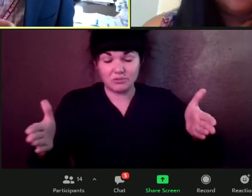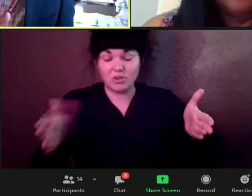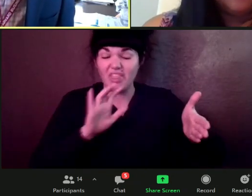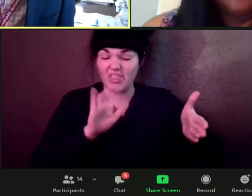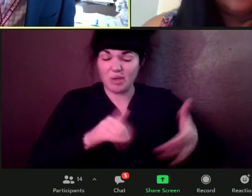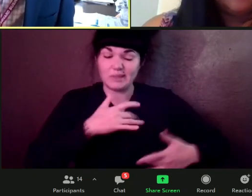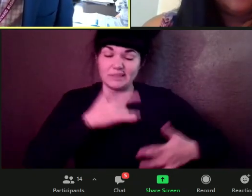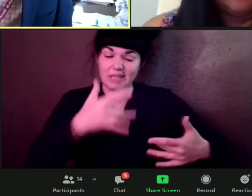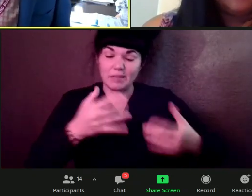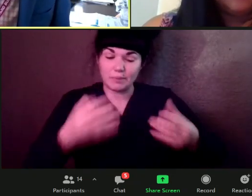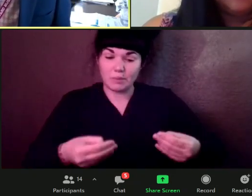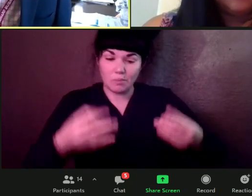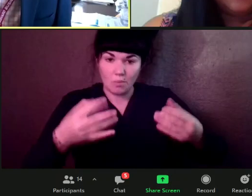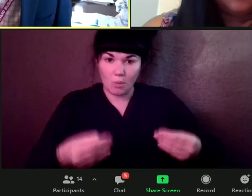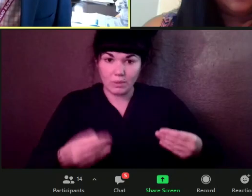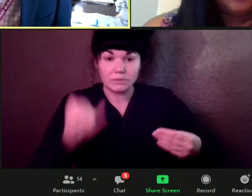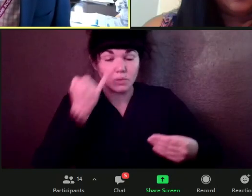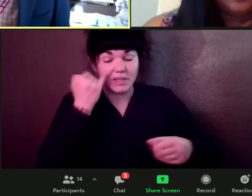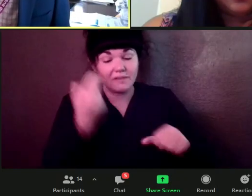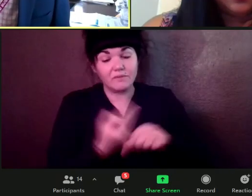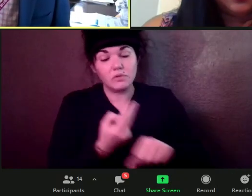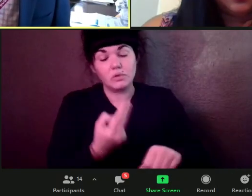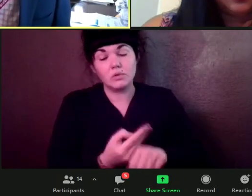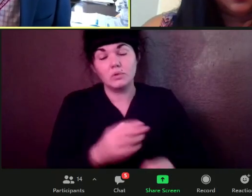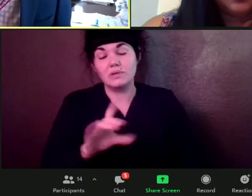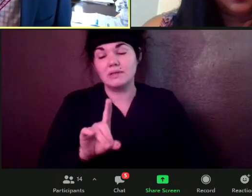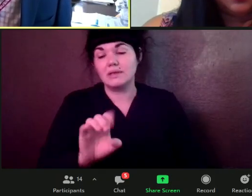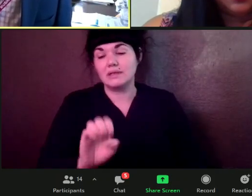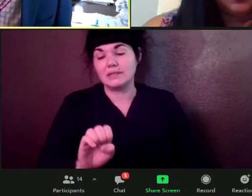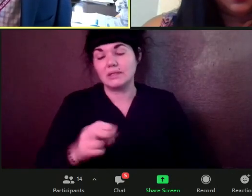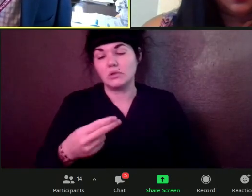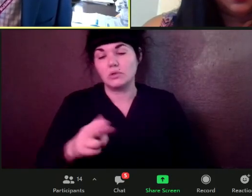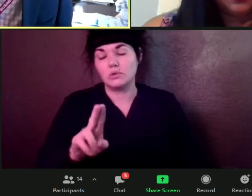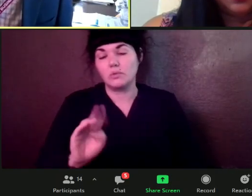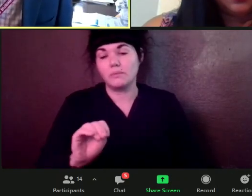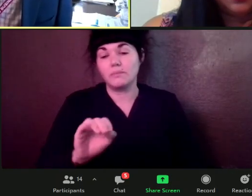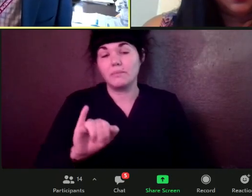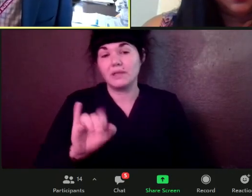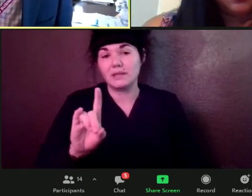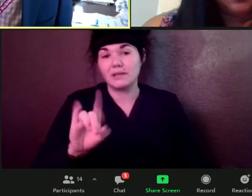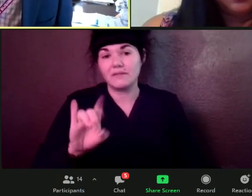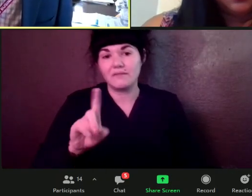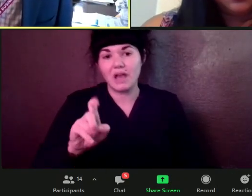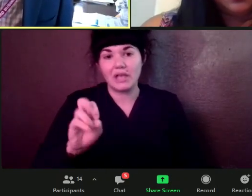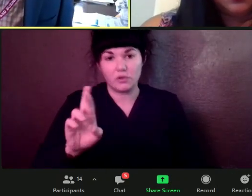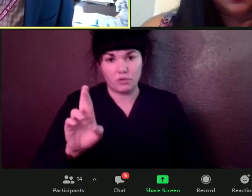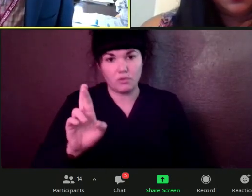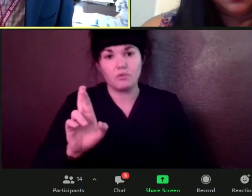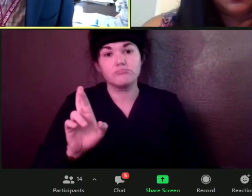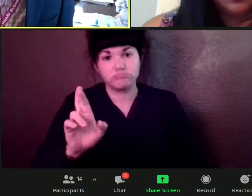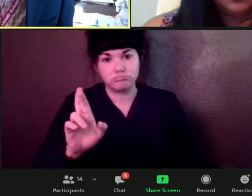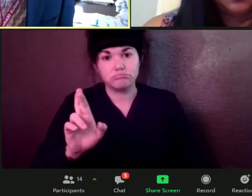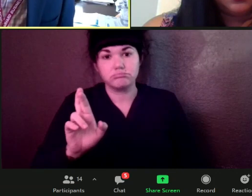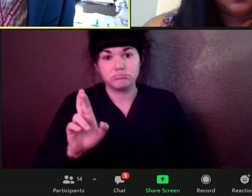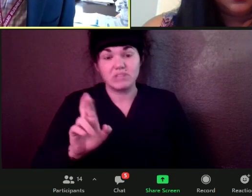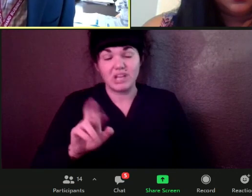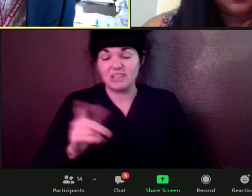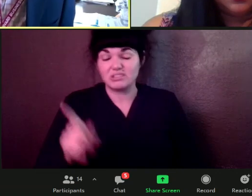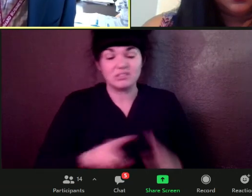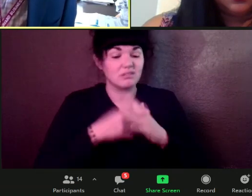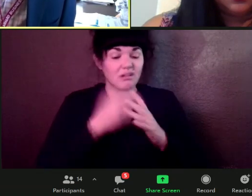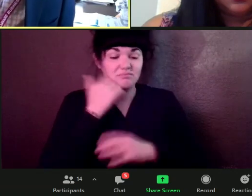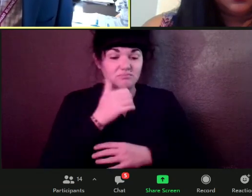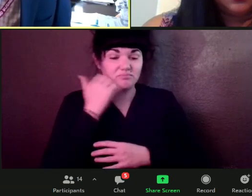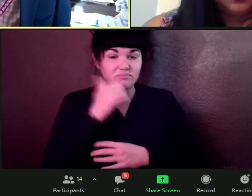on, um, you know, for a certain period of time every day to get that moisture out is one thing to try and help, you know,